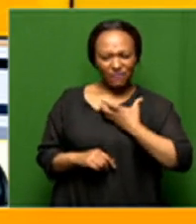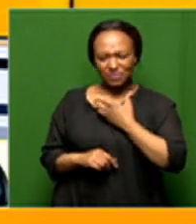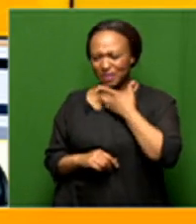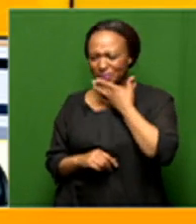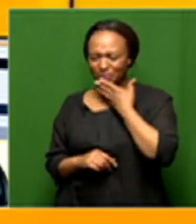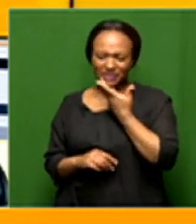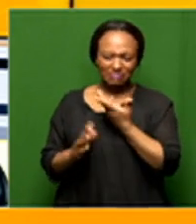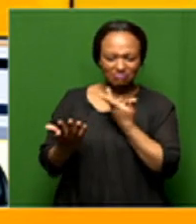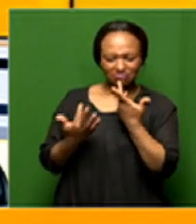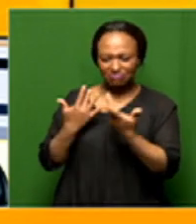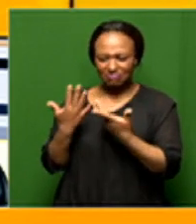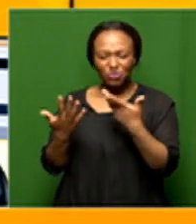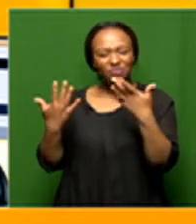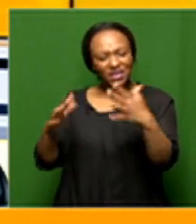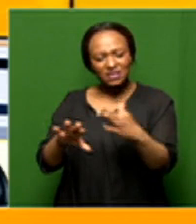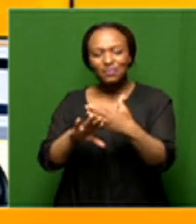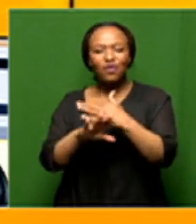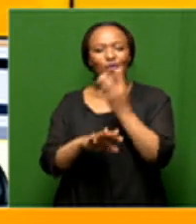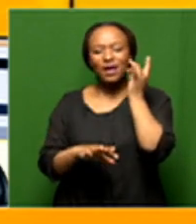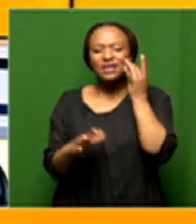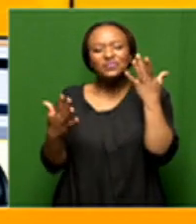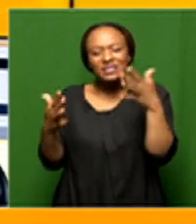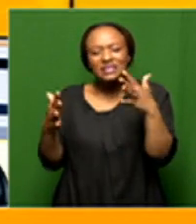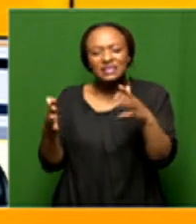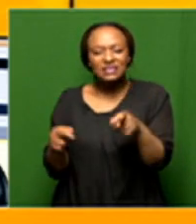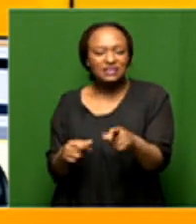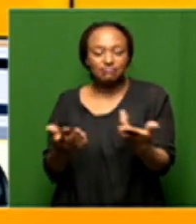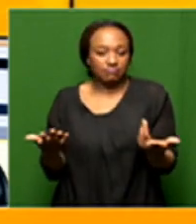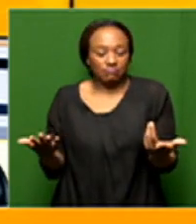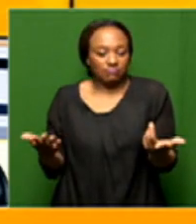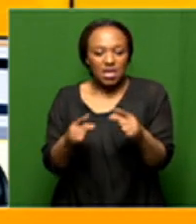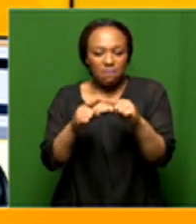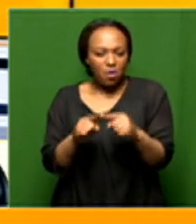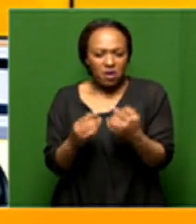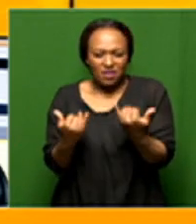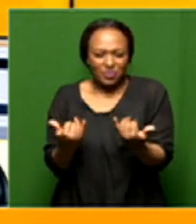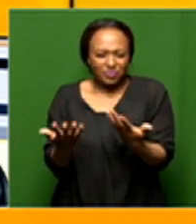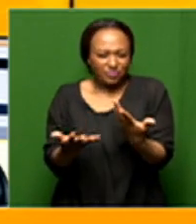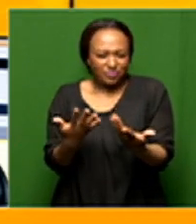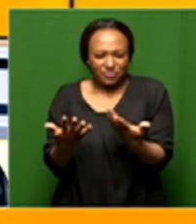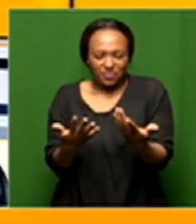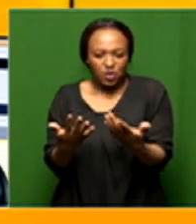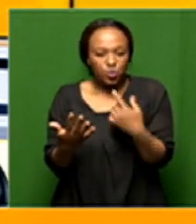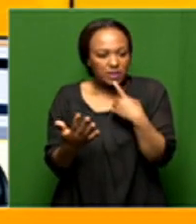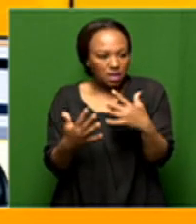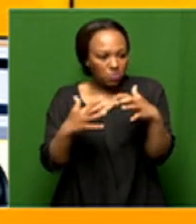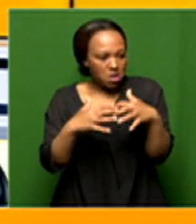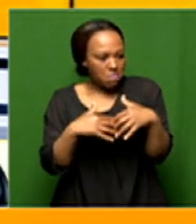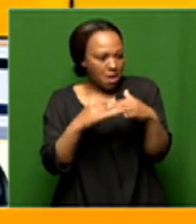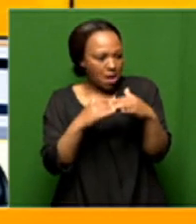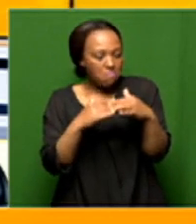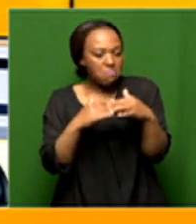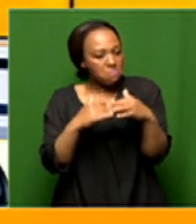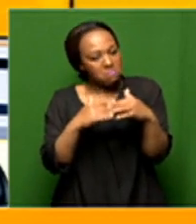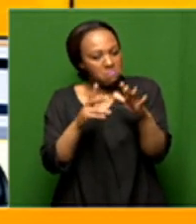once again because we've heard about these things before and and and what point do we get to um say we are creating real